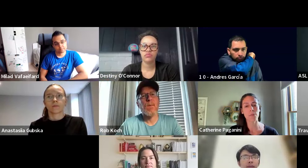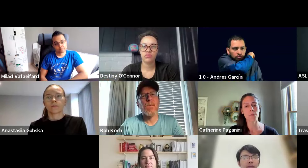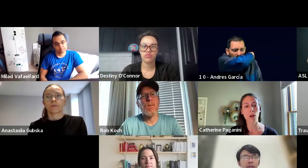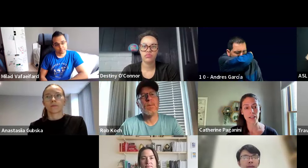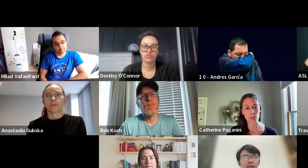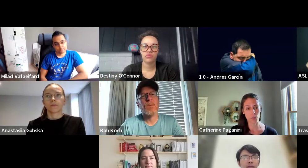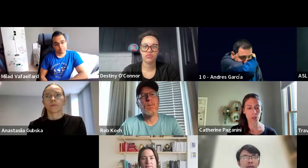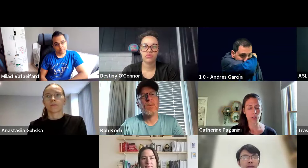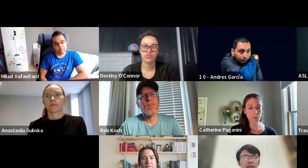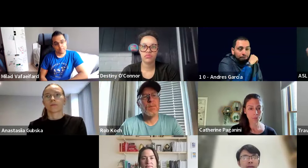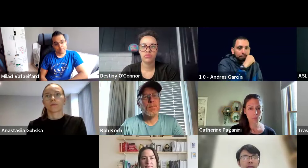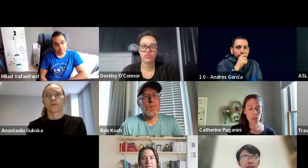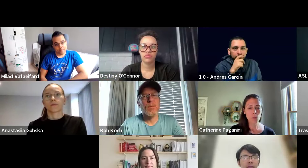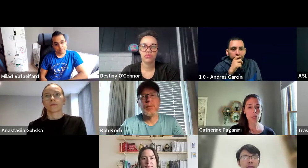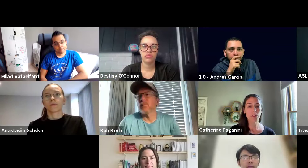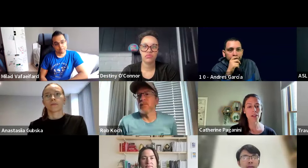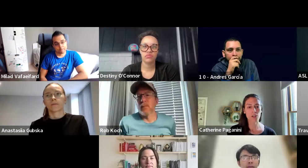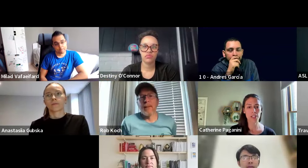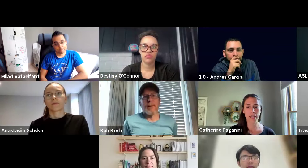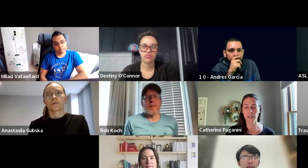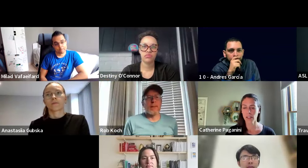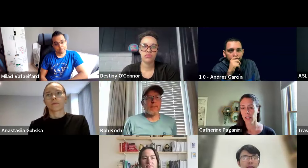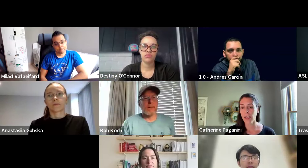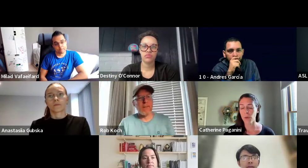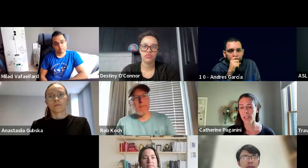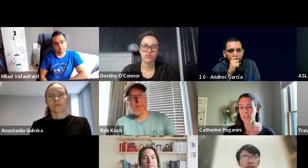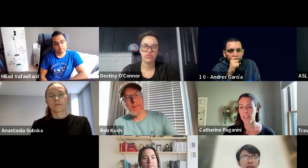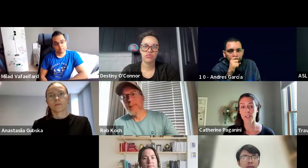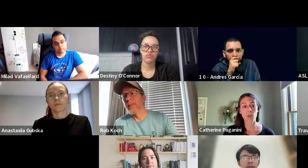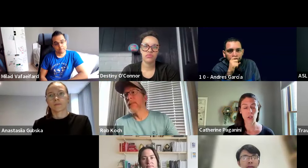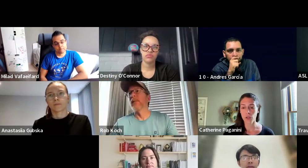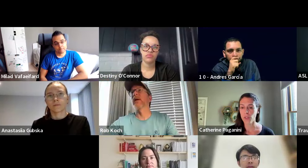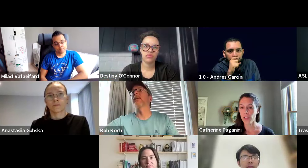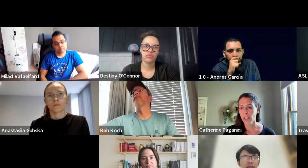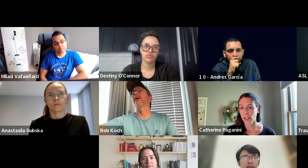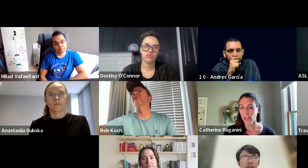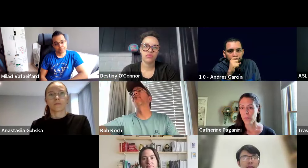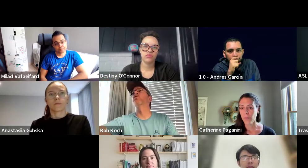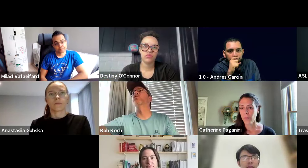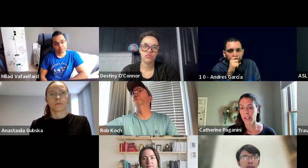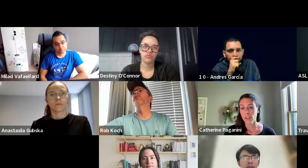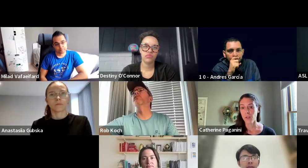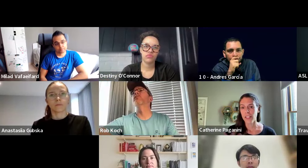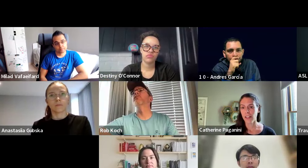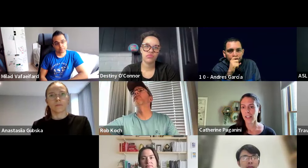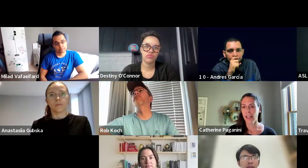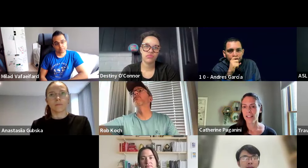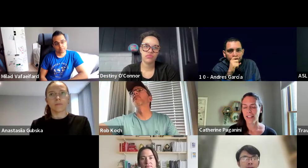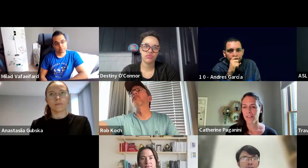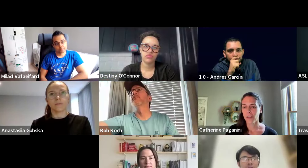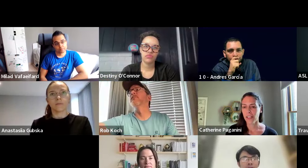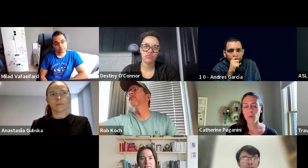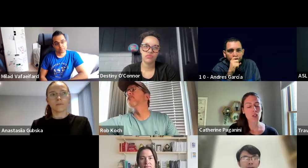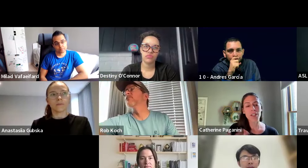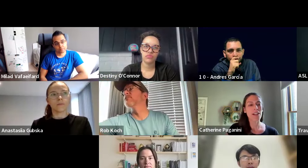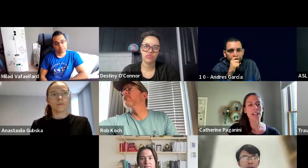the storytelling, the explaining why is so important. So people can understand and put themselves in your shoes. And storytelling has